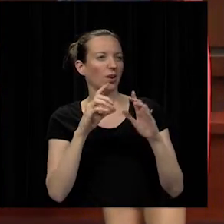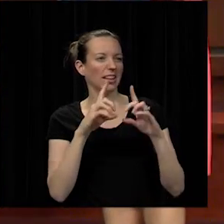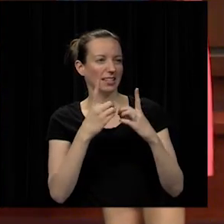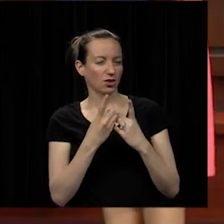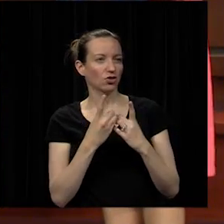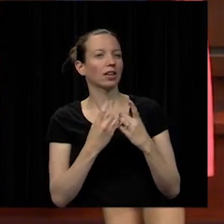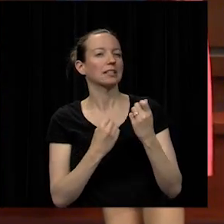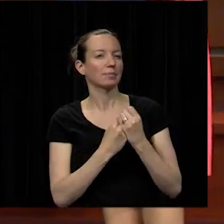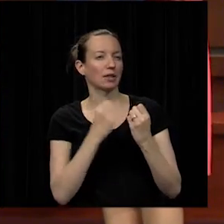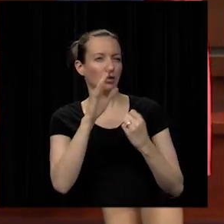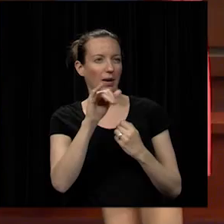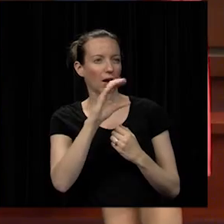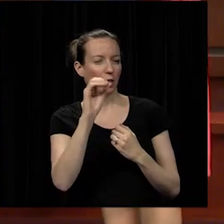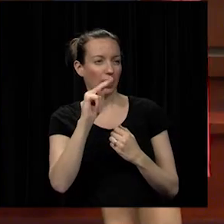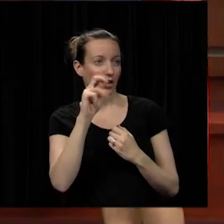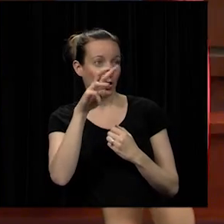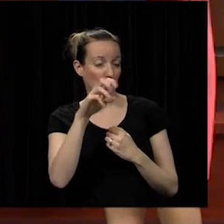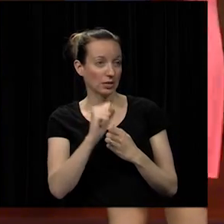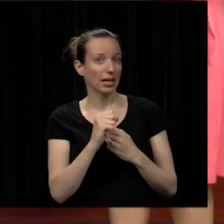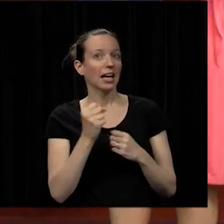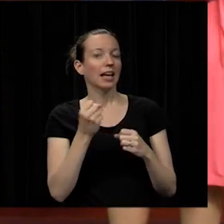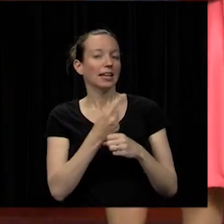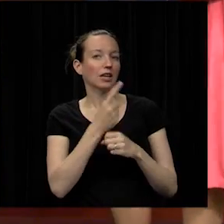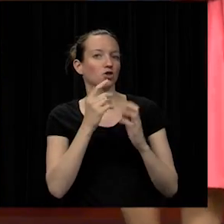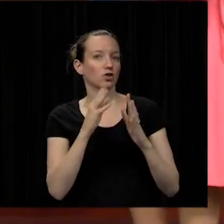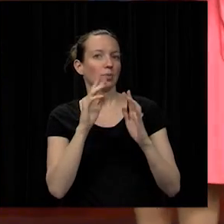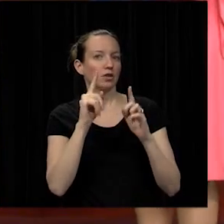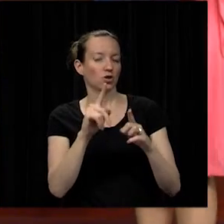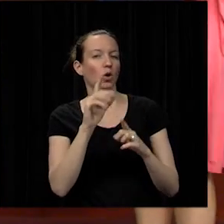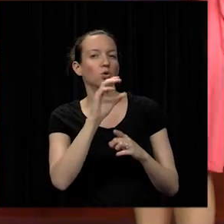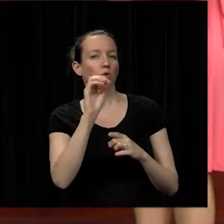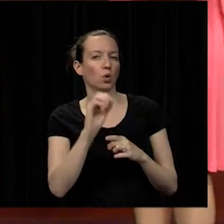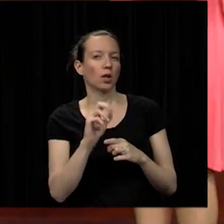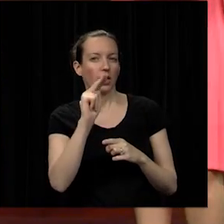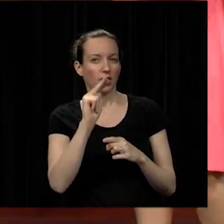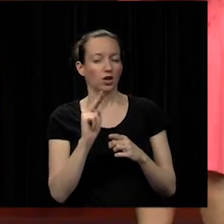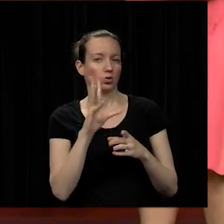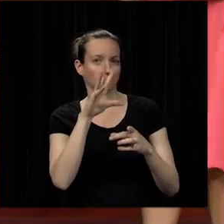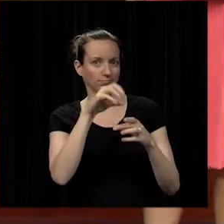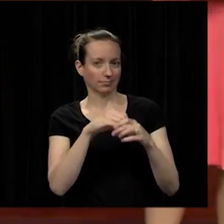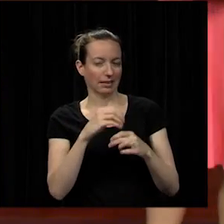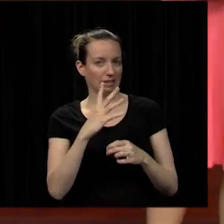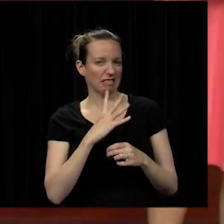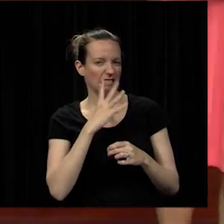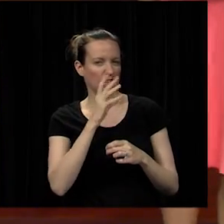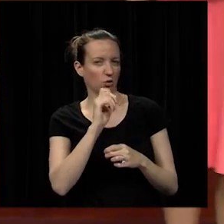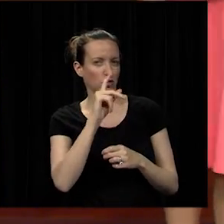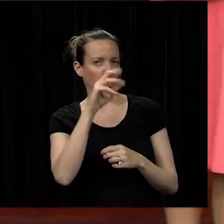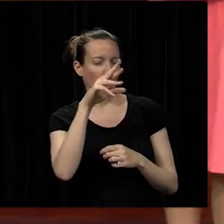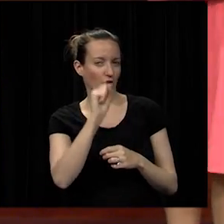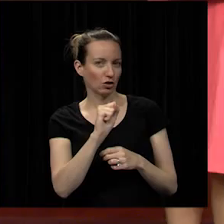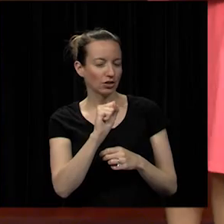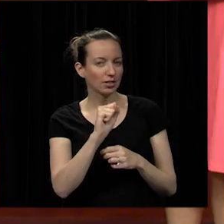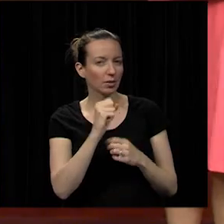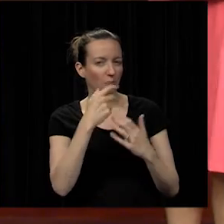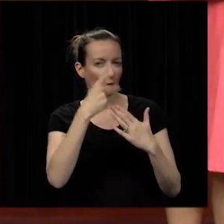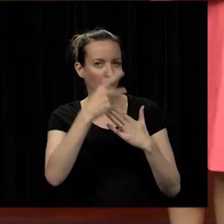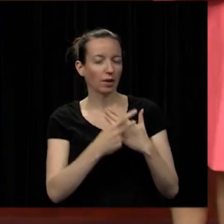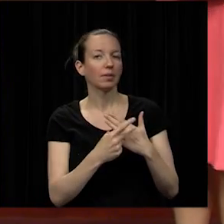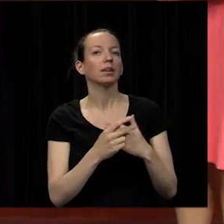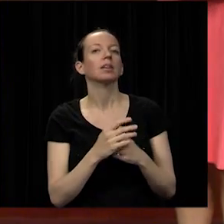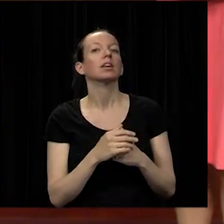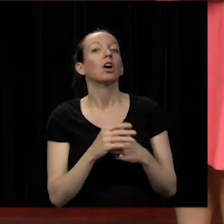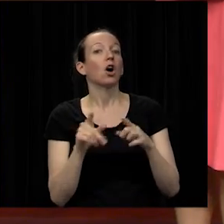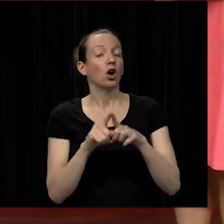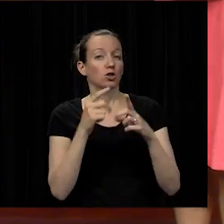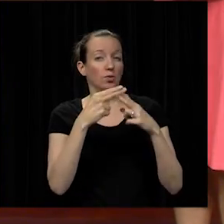olathe news next year she plans to go to olathe north and take part in the distinguished scholars program earlier this year she was also named the winner of the child